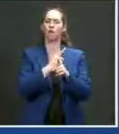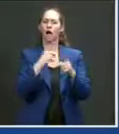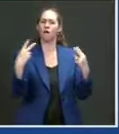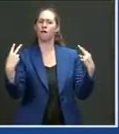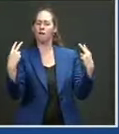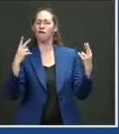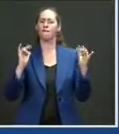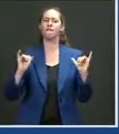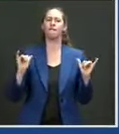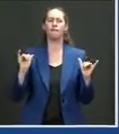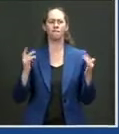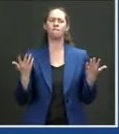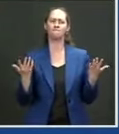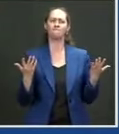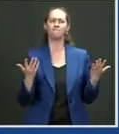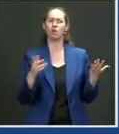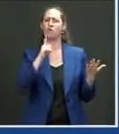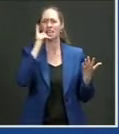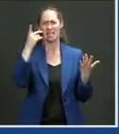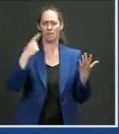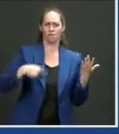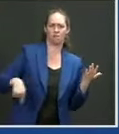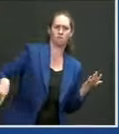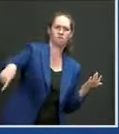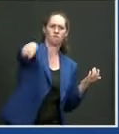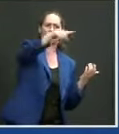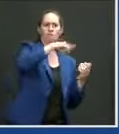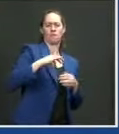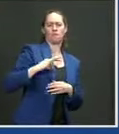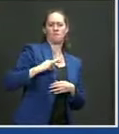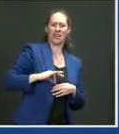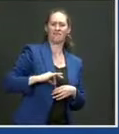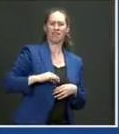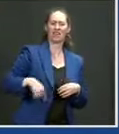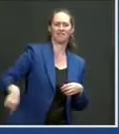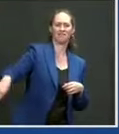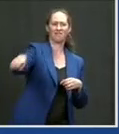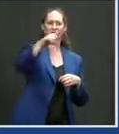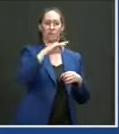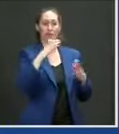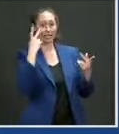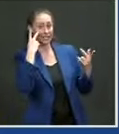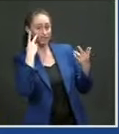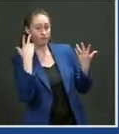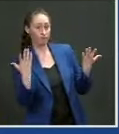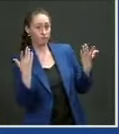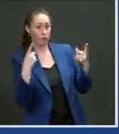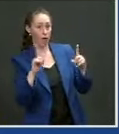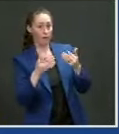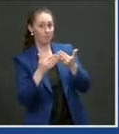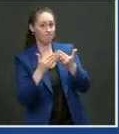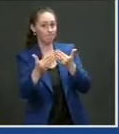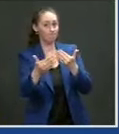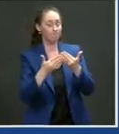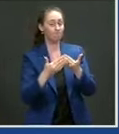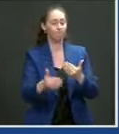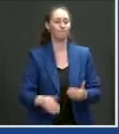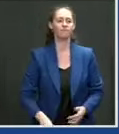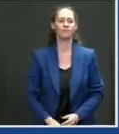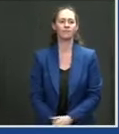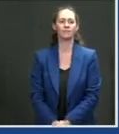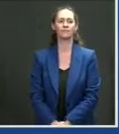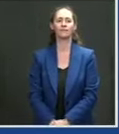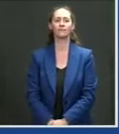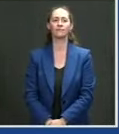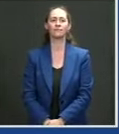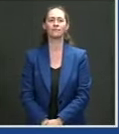anybody's interested these things be acted on we'll see though what happens from these groups we put together um the third one yes